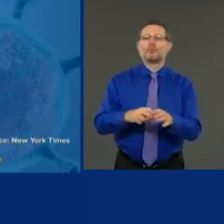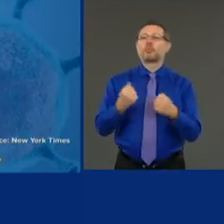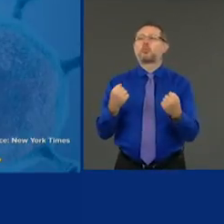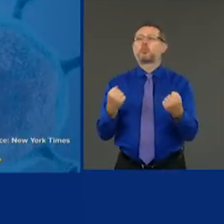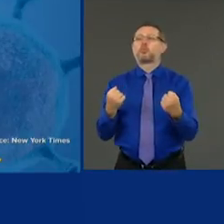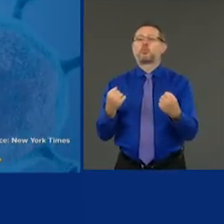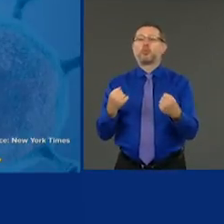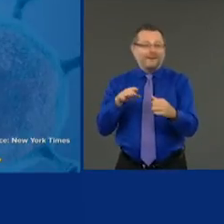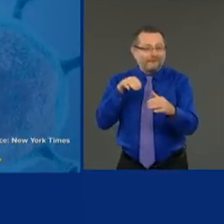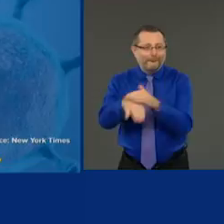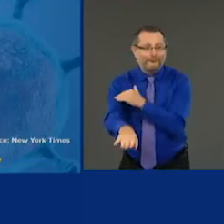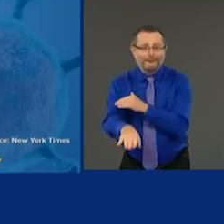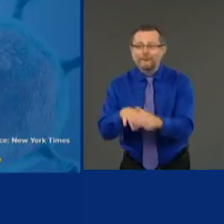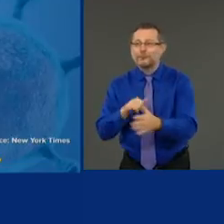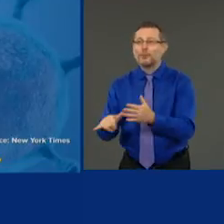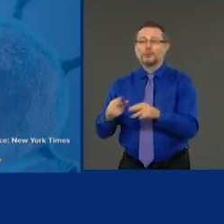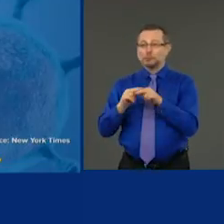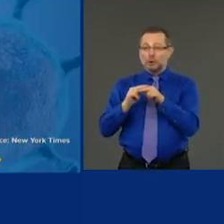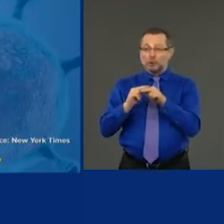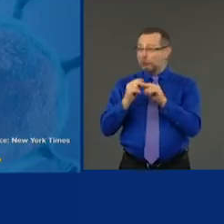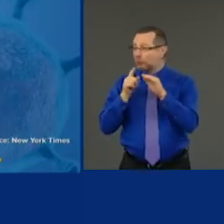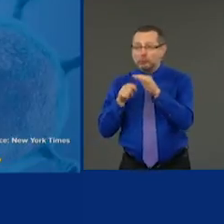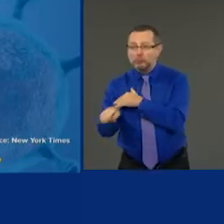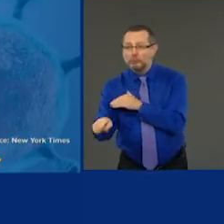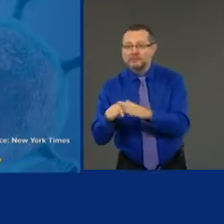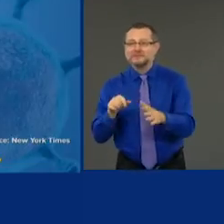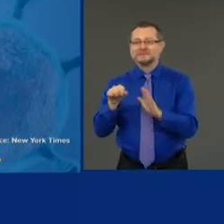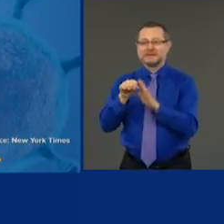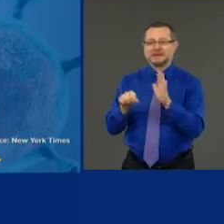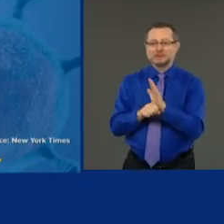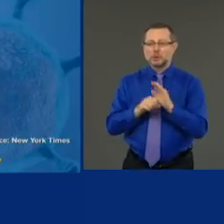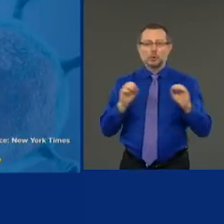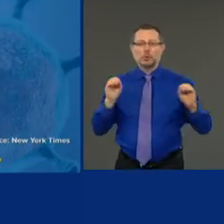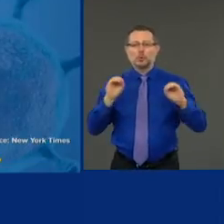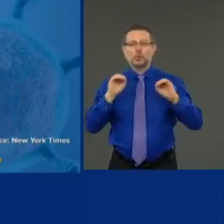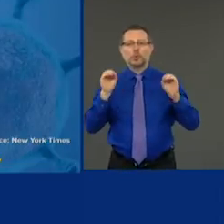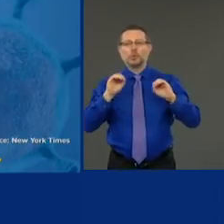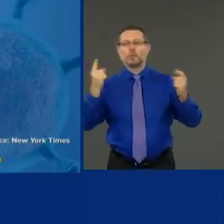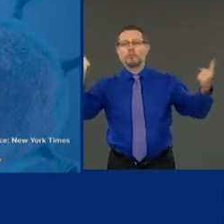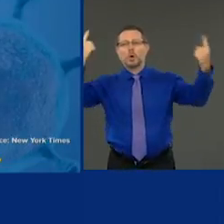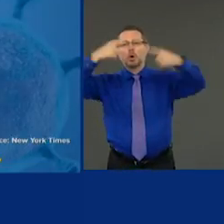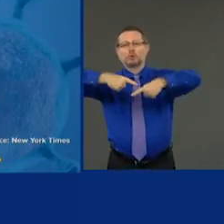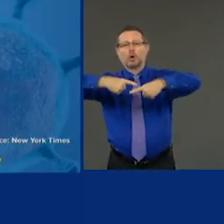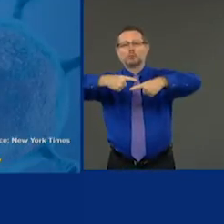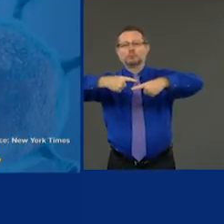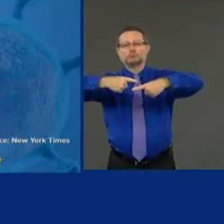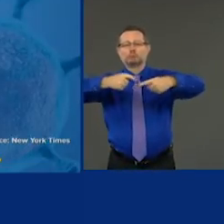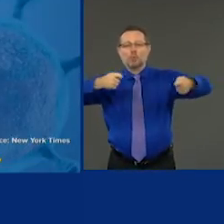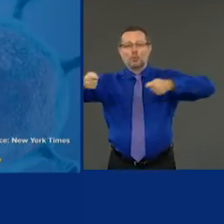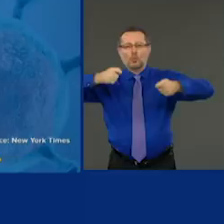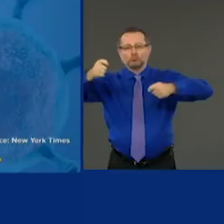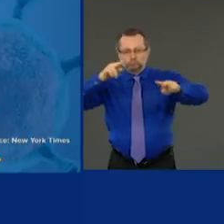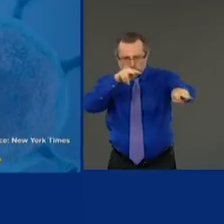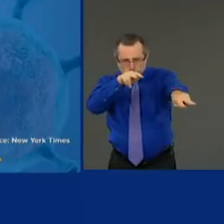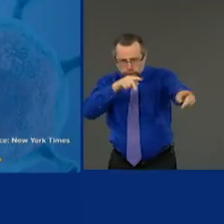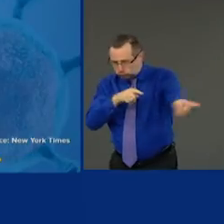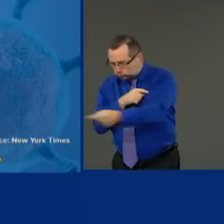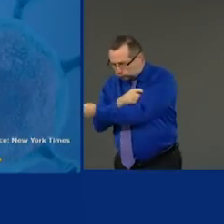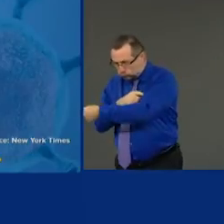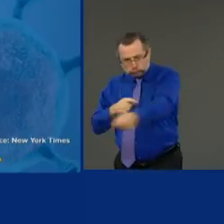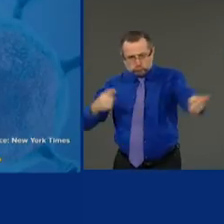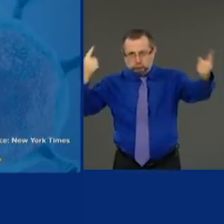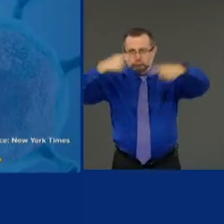states don't have border control agencies. We don't do border control. When you drive in from another